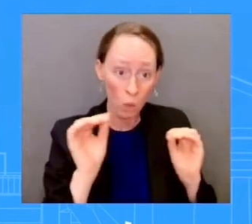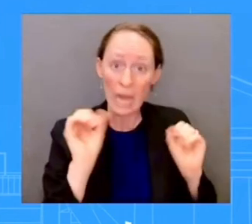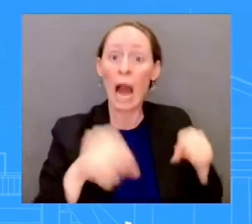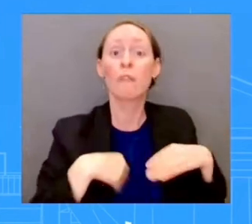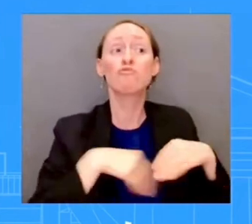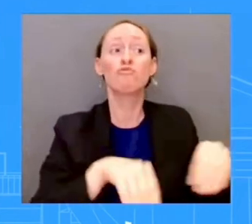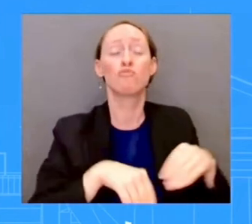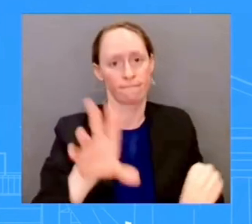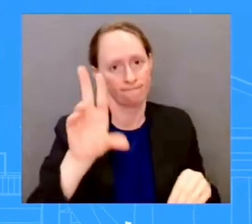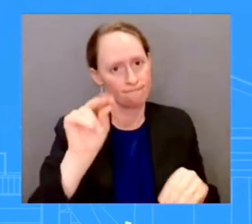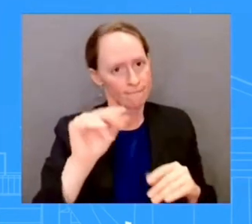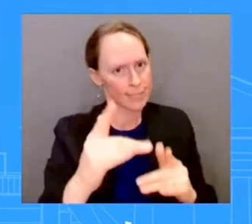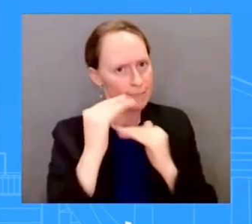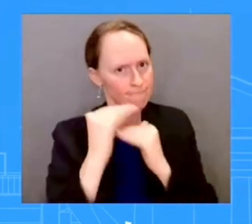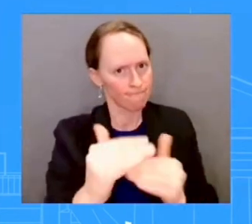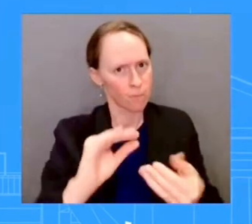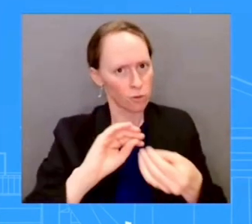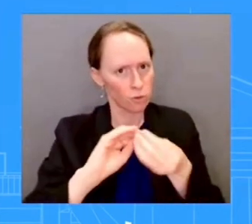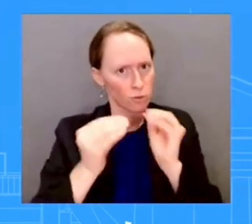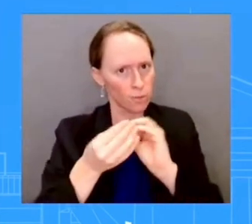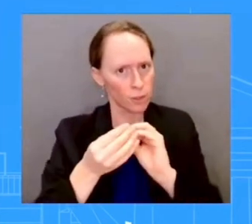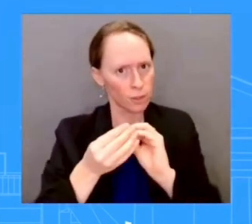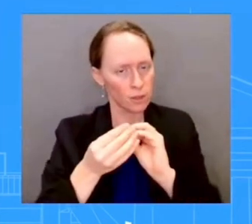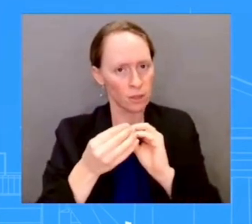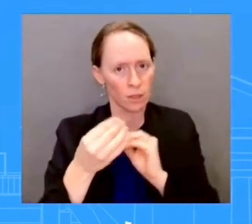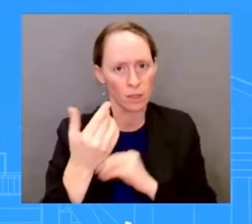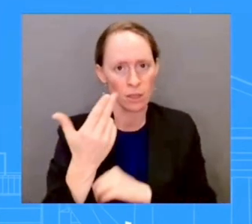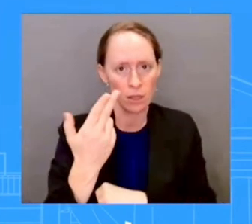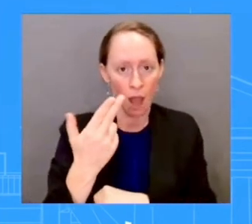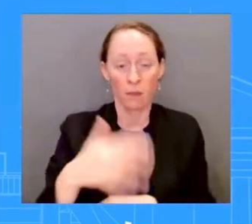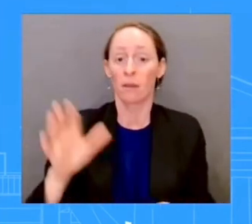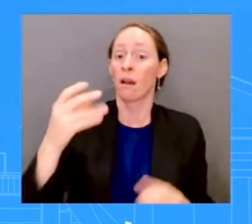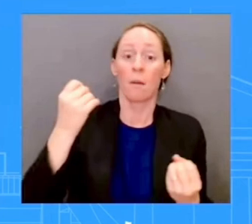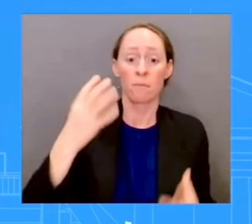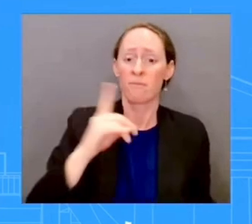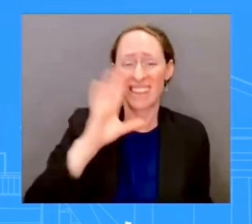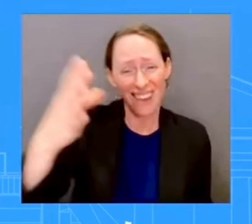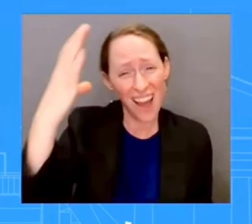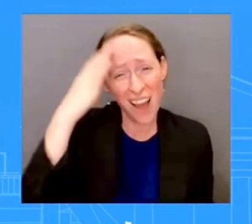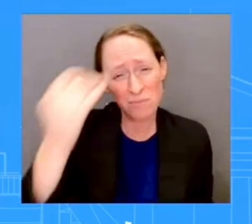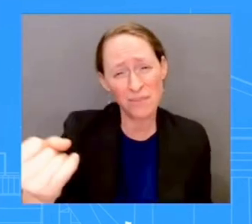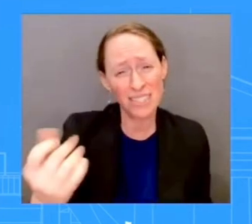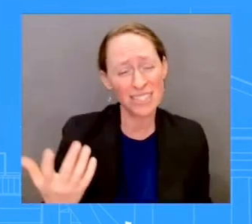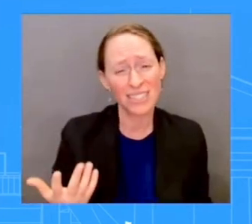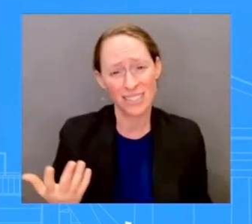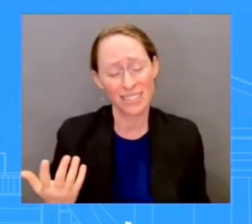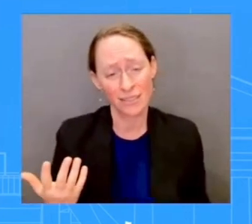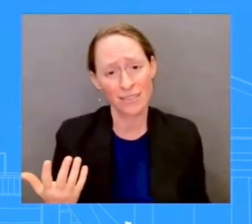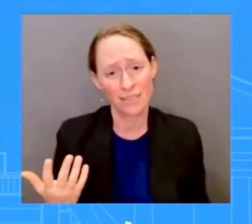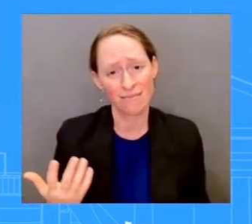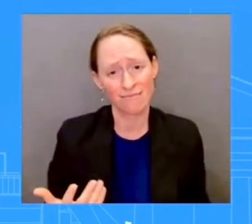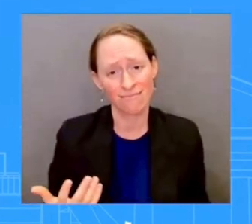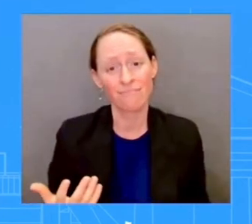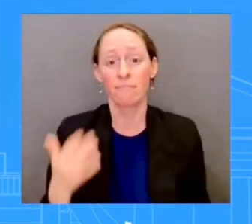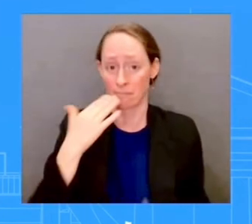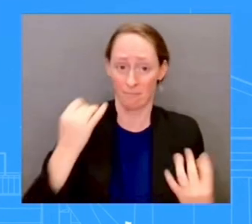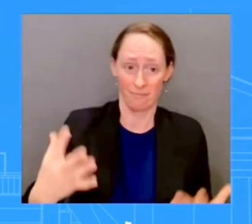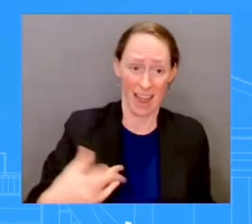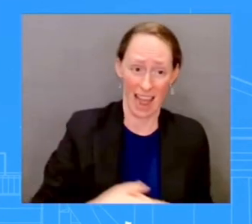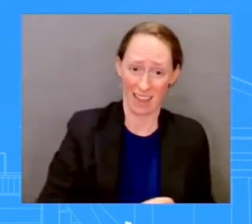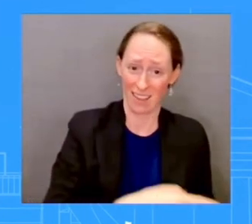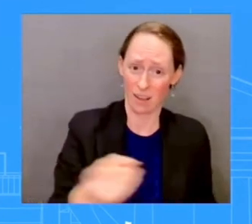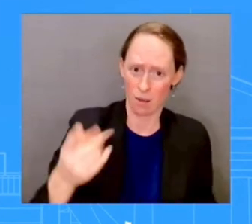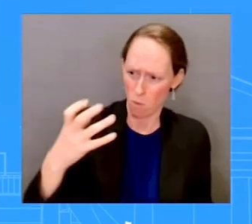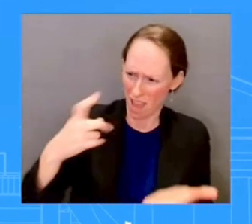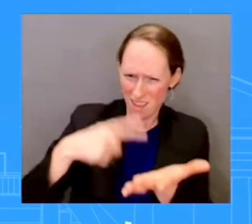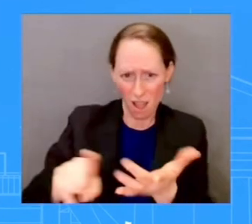want, and it's just common sense. It's just common sense because we know that background checks are one of the best tools we have to